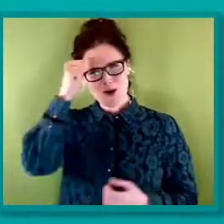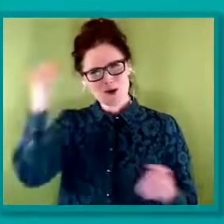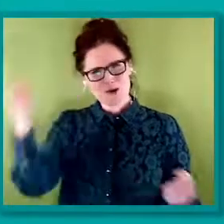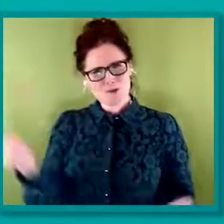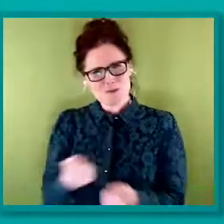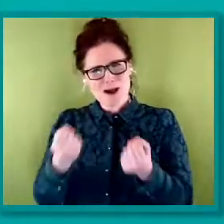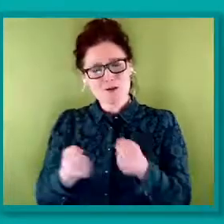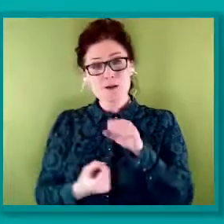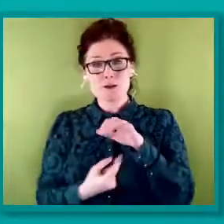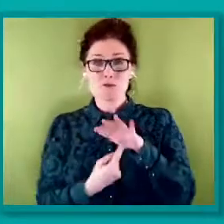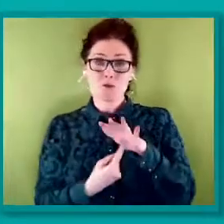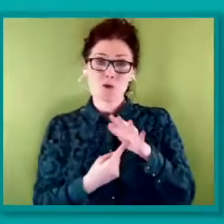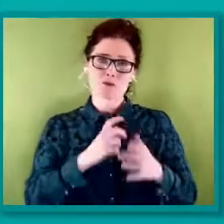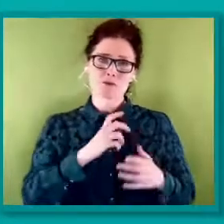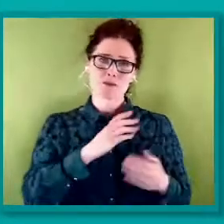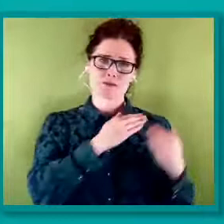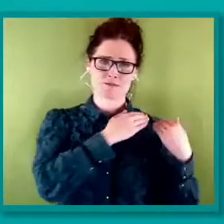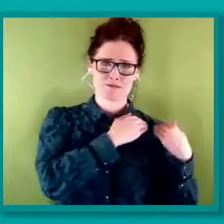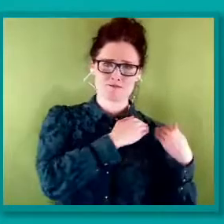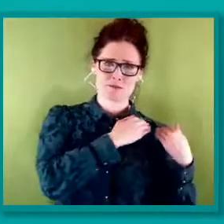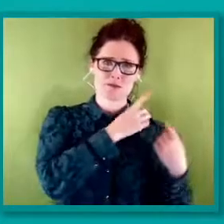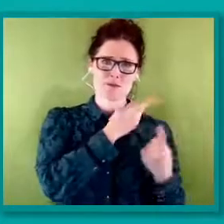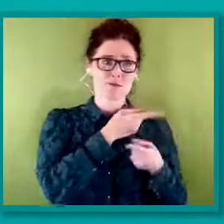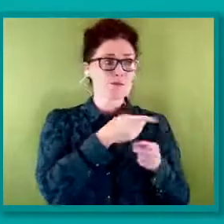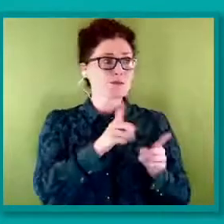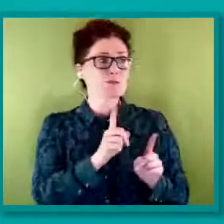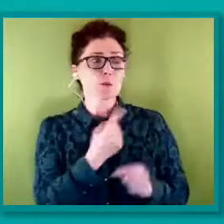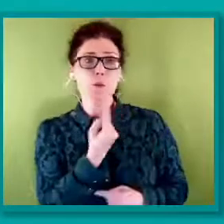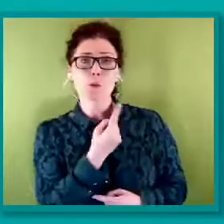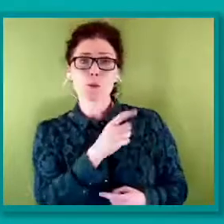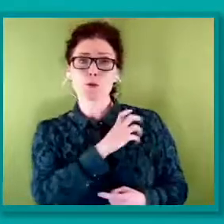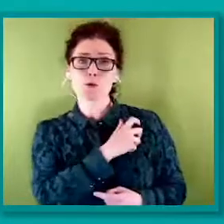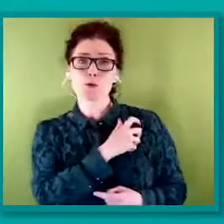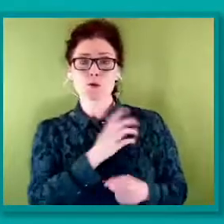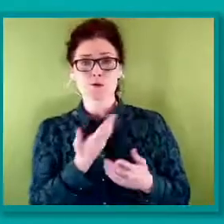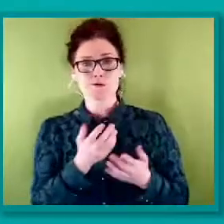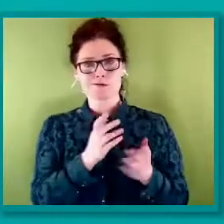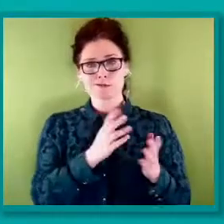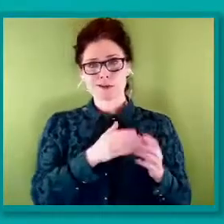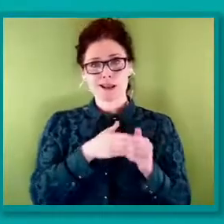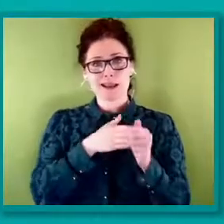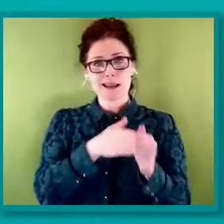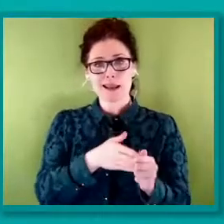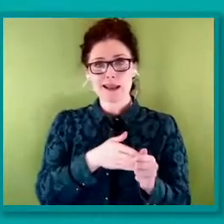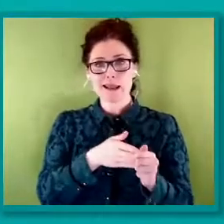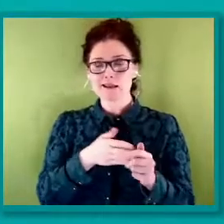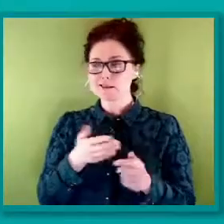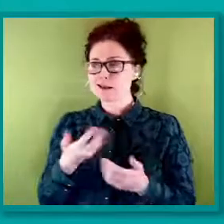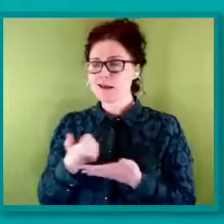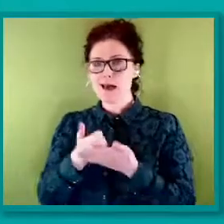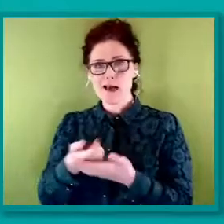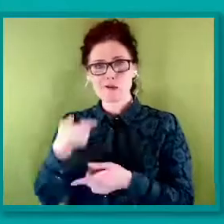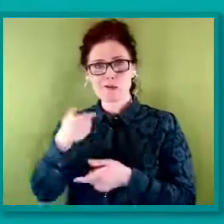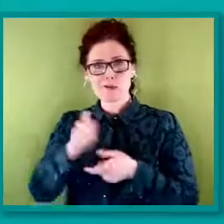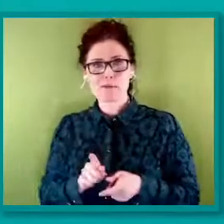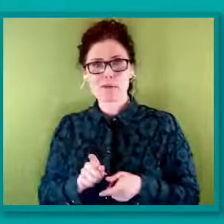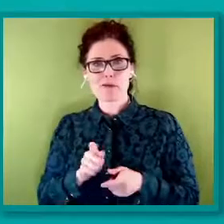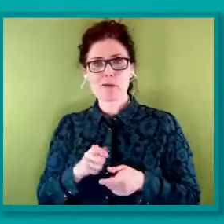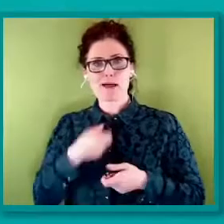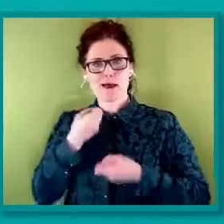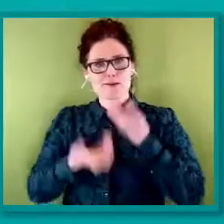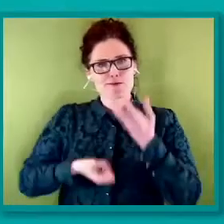union movement to lead the way in helping other, in helping workers express themselves inside and outside of the workplace.